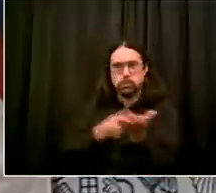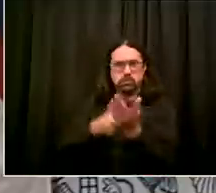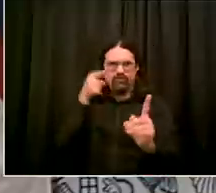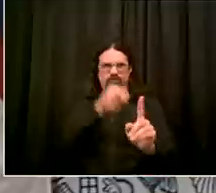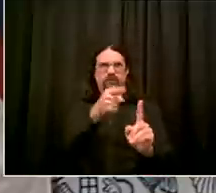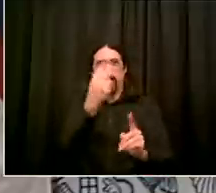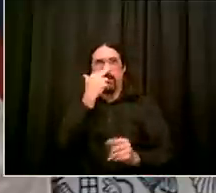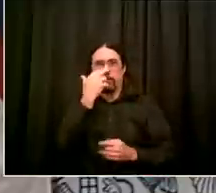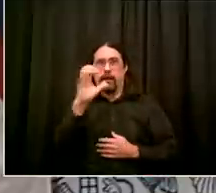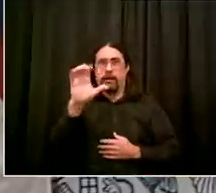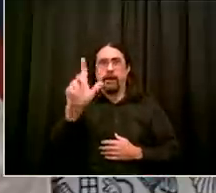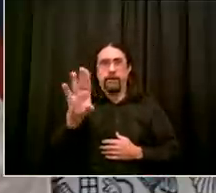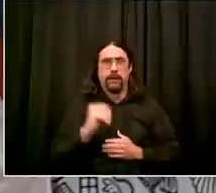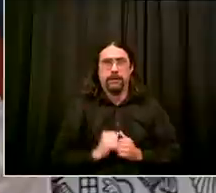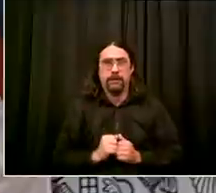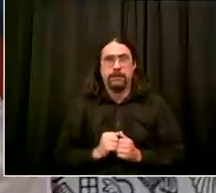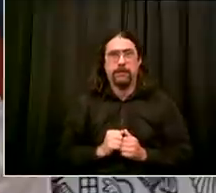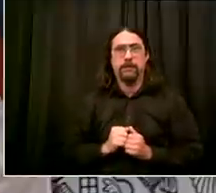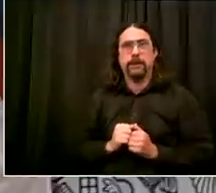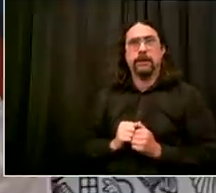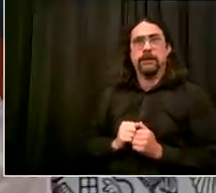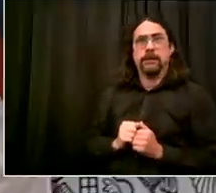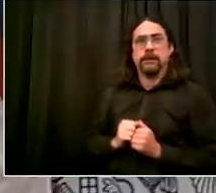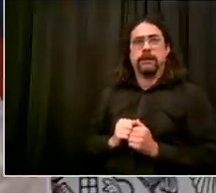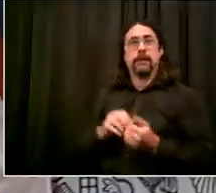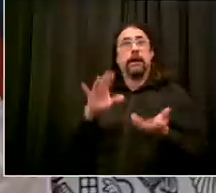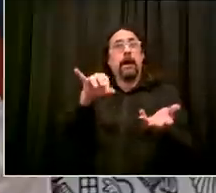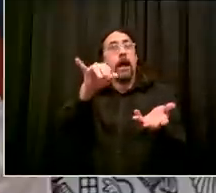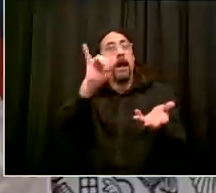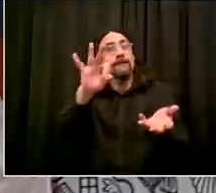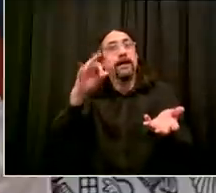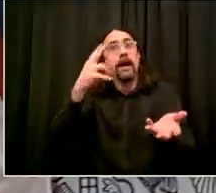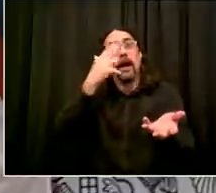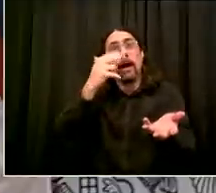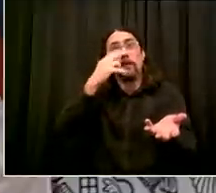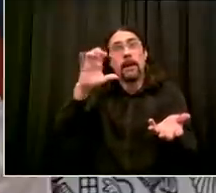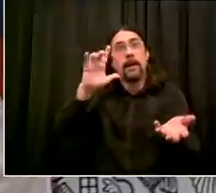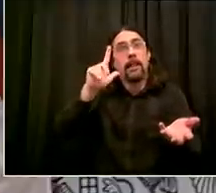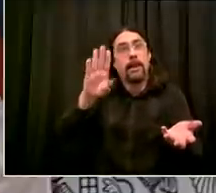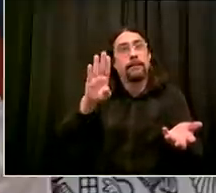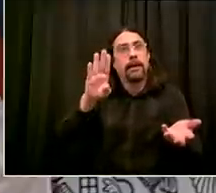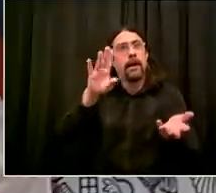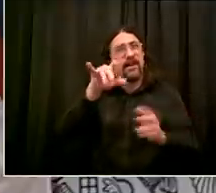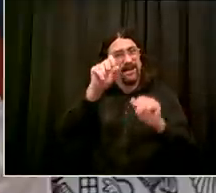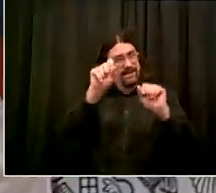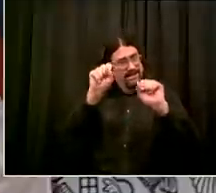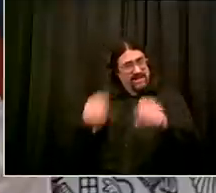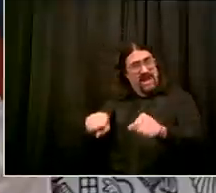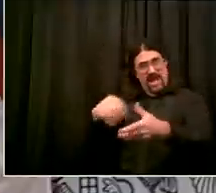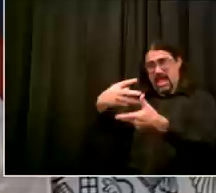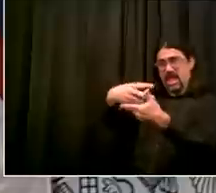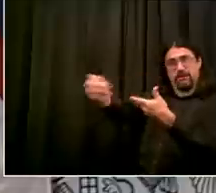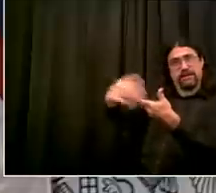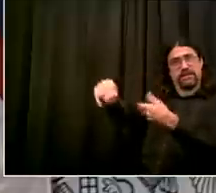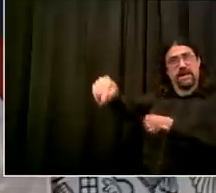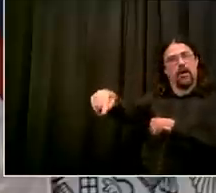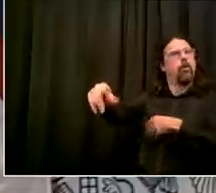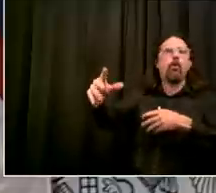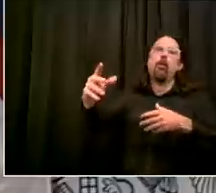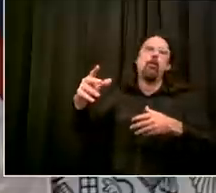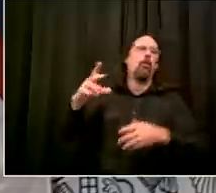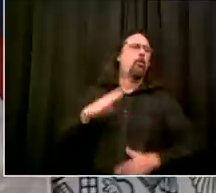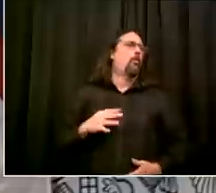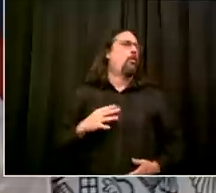go ahead Al sure um one more too this is on schools